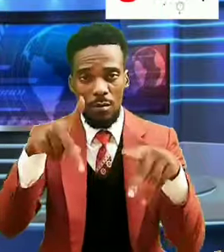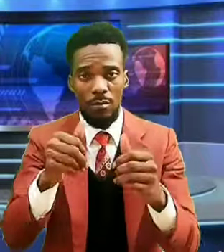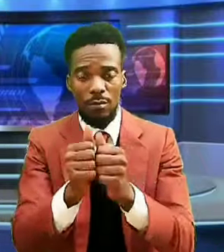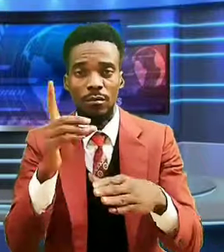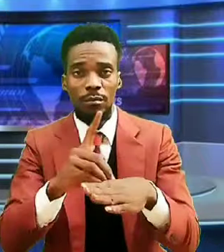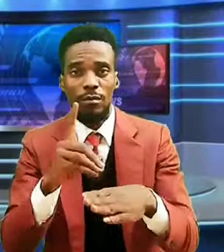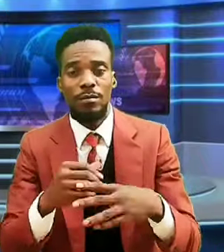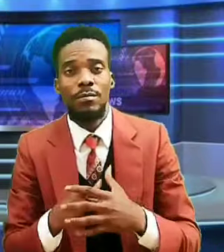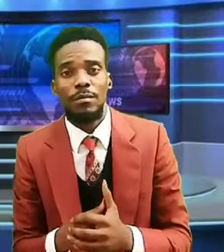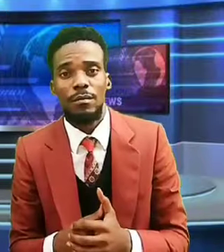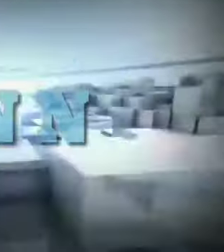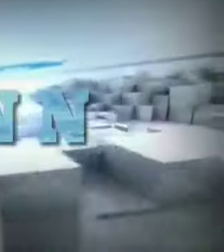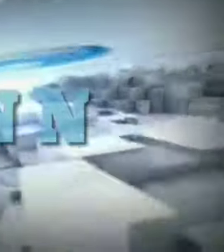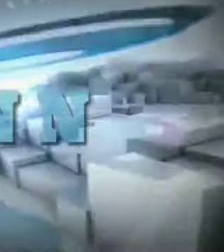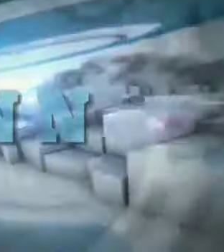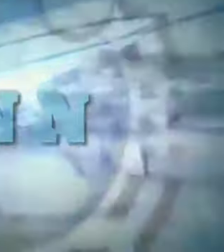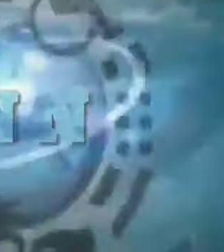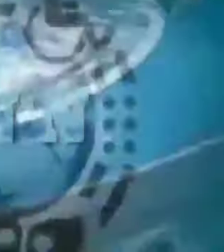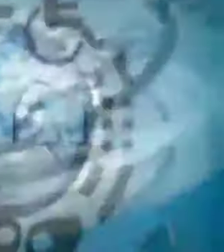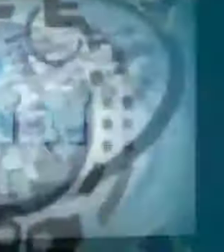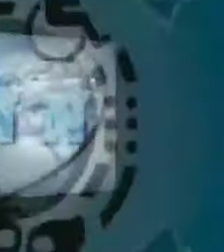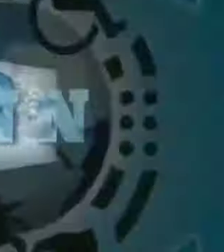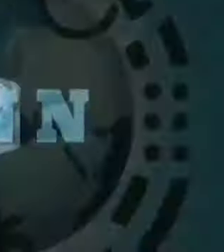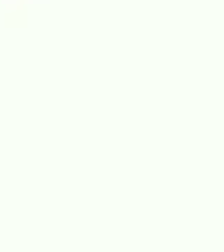2-4 years-1.-1-1,022.-1,000,022.,025.-2,025.